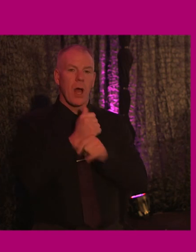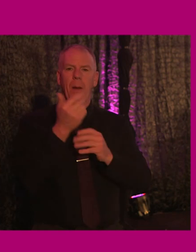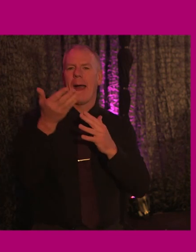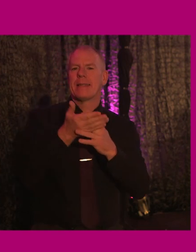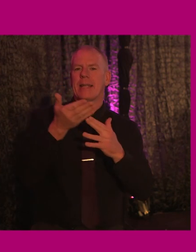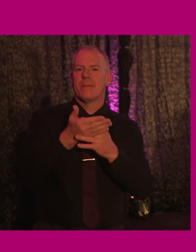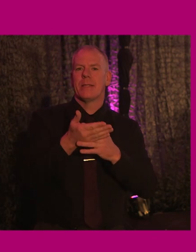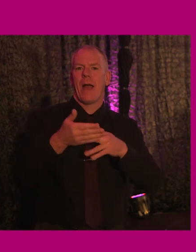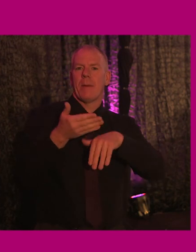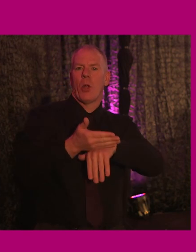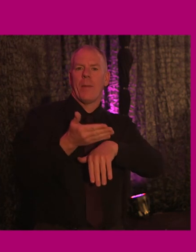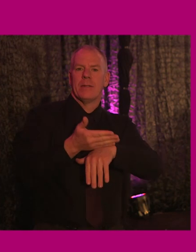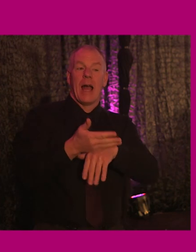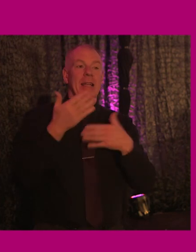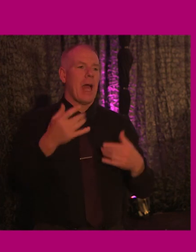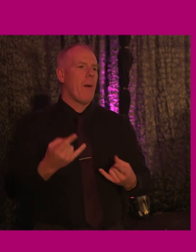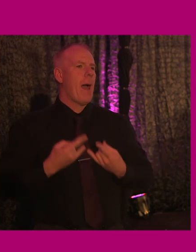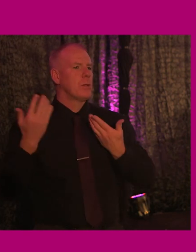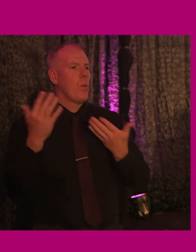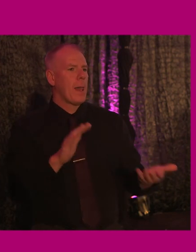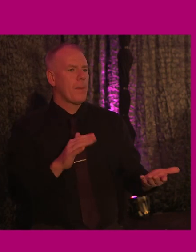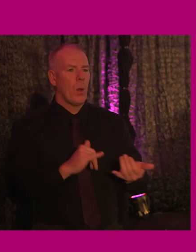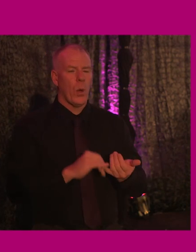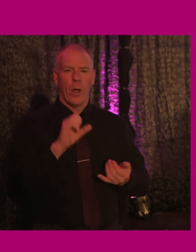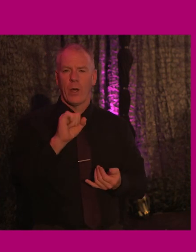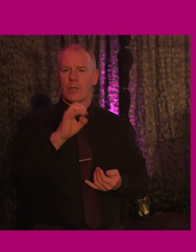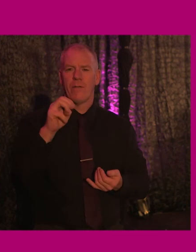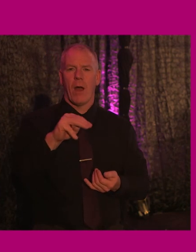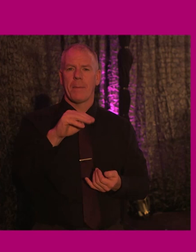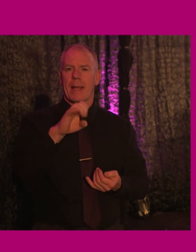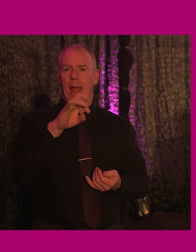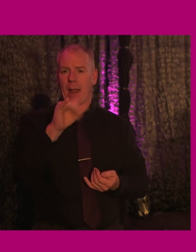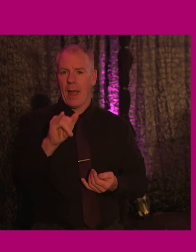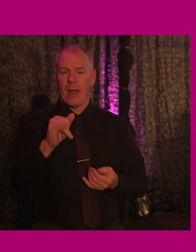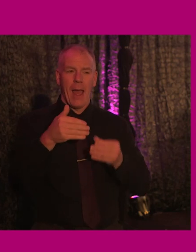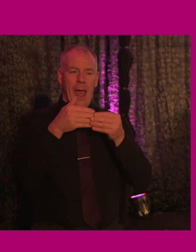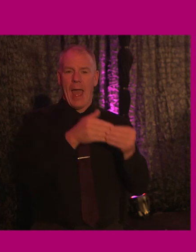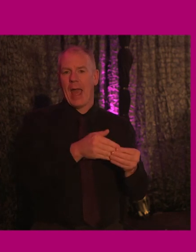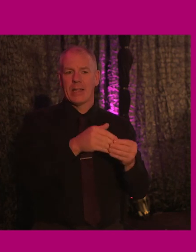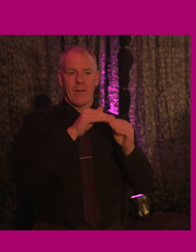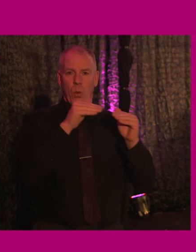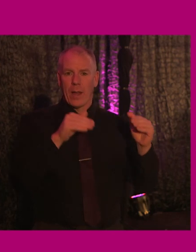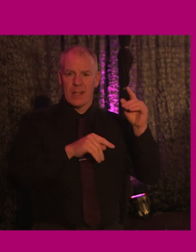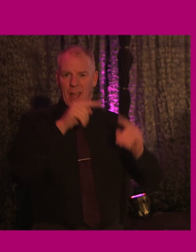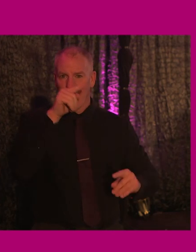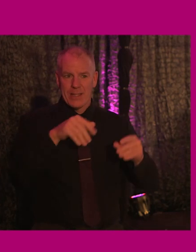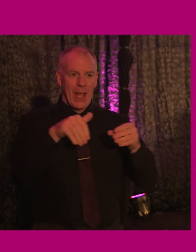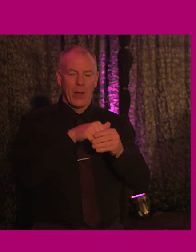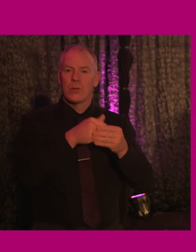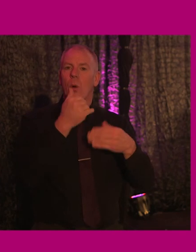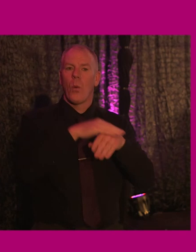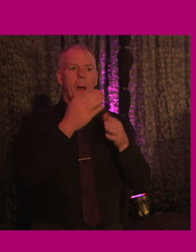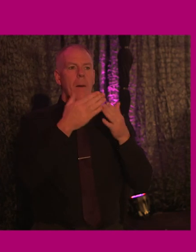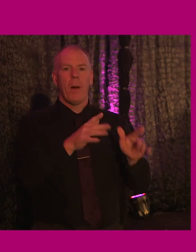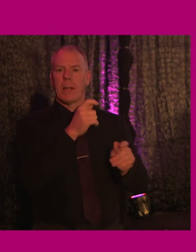of employment. And I'm now very happy to welcome Siobhan McKenna, who is the head of equality, diversity and inclusion at the public